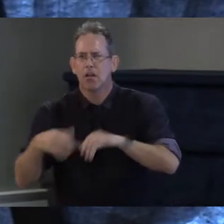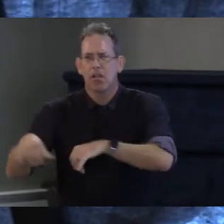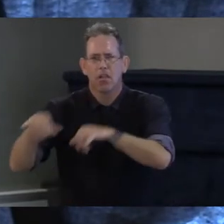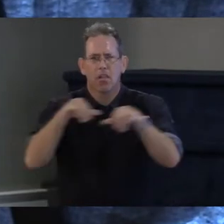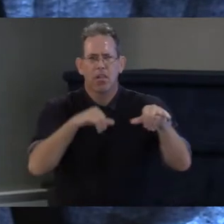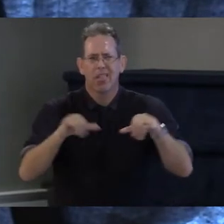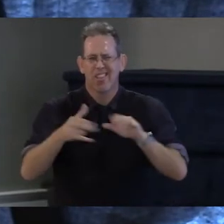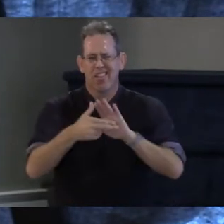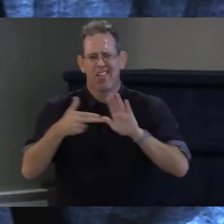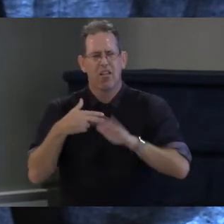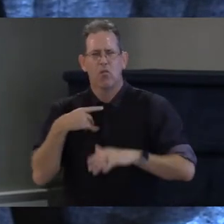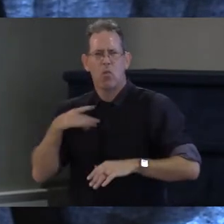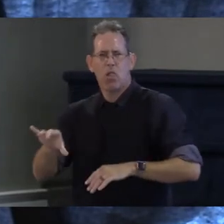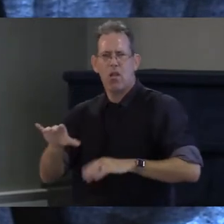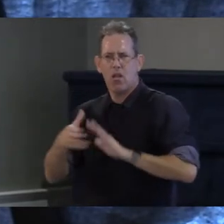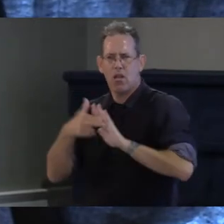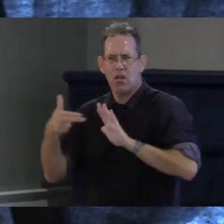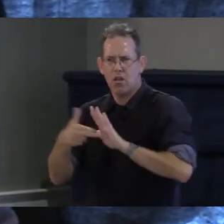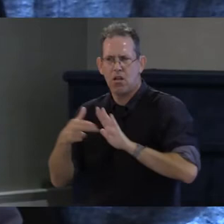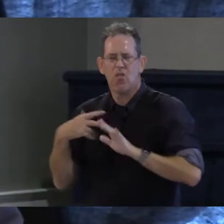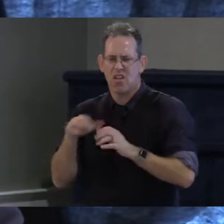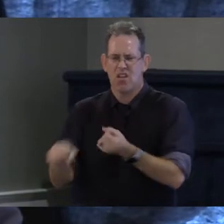the real ongoing change